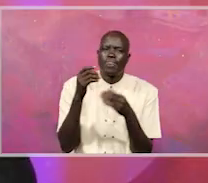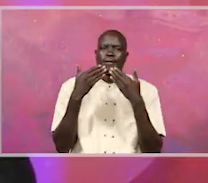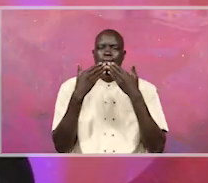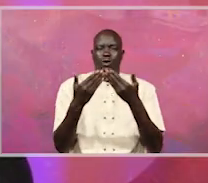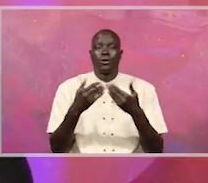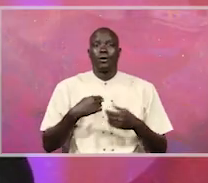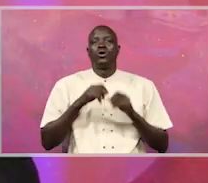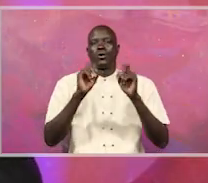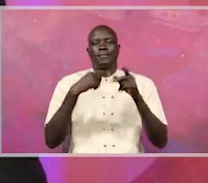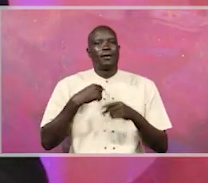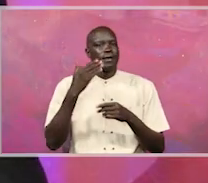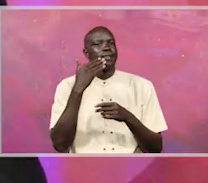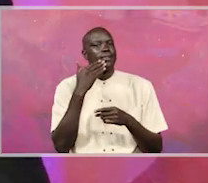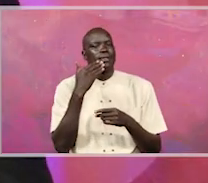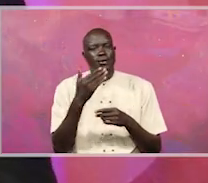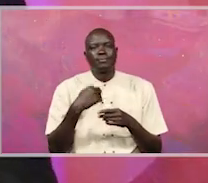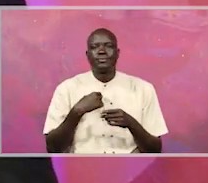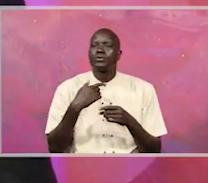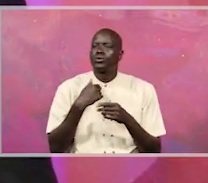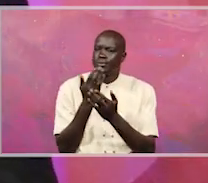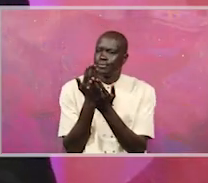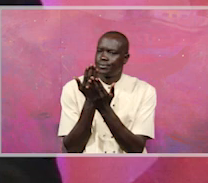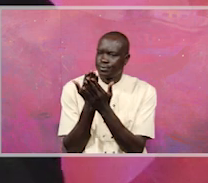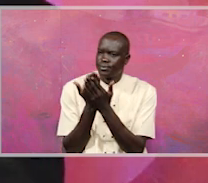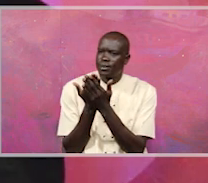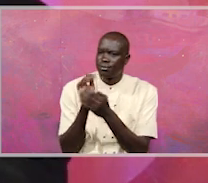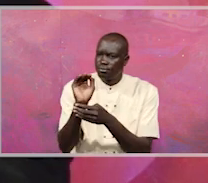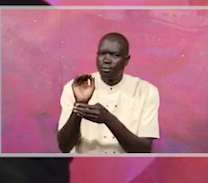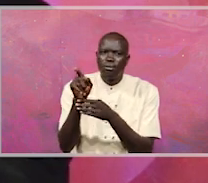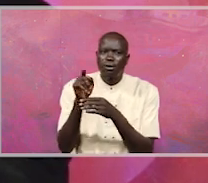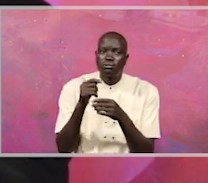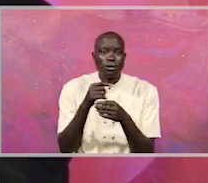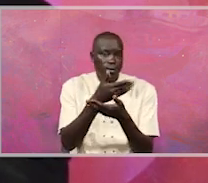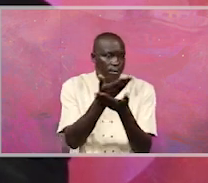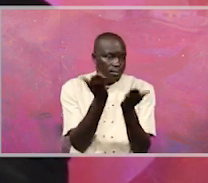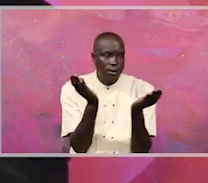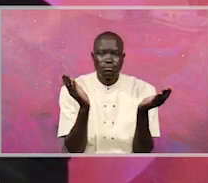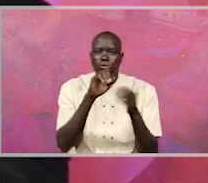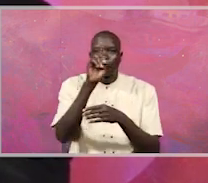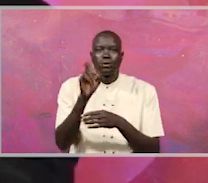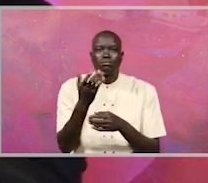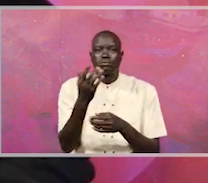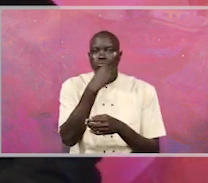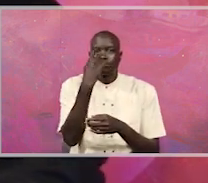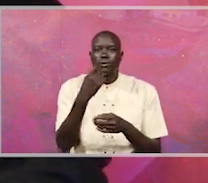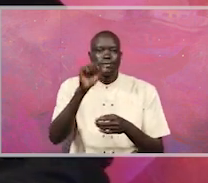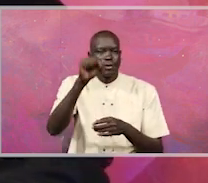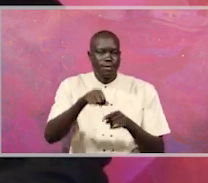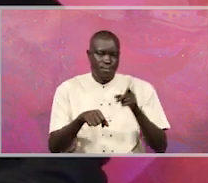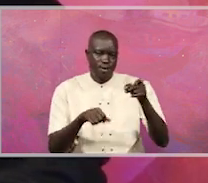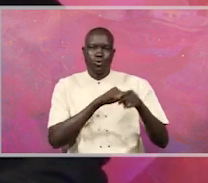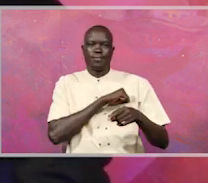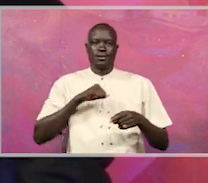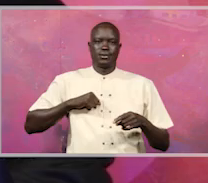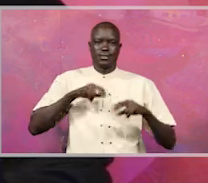the question, I would like to ask, I would like to ask, is there another question in the audience? Yes, the lady is seated